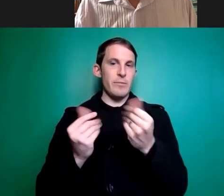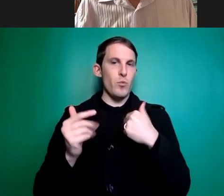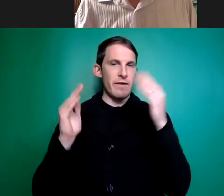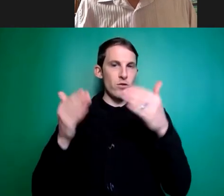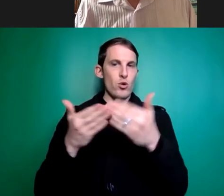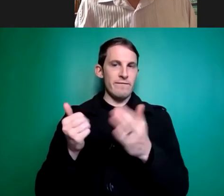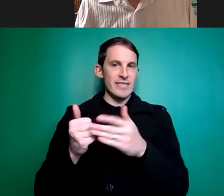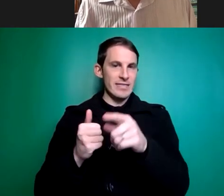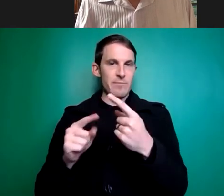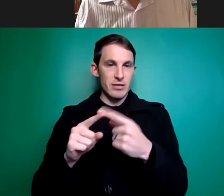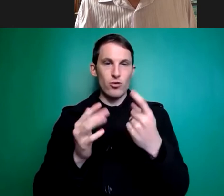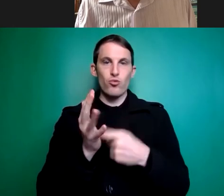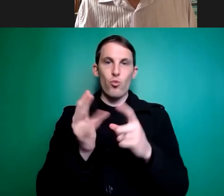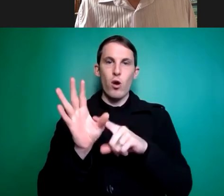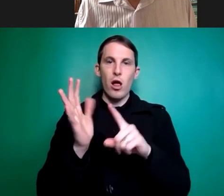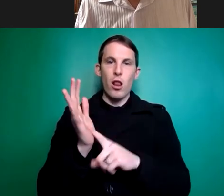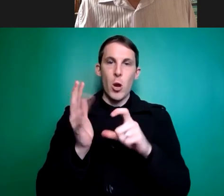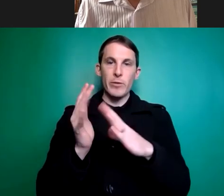that's been acknowledged by the royal commission